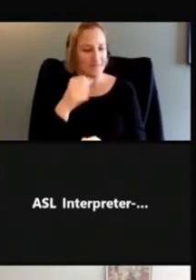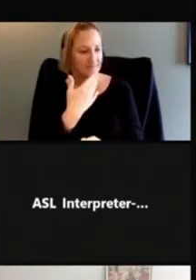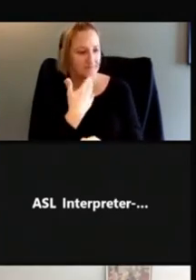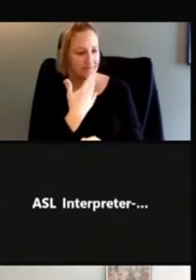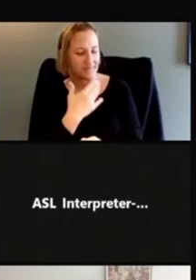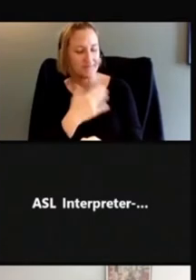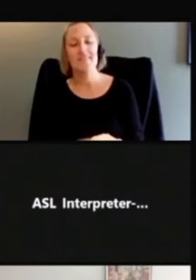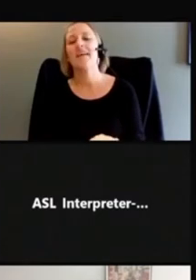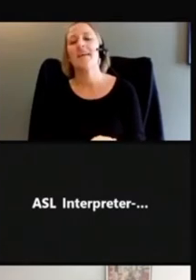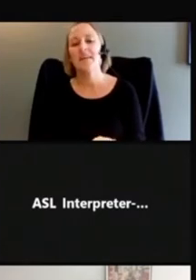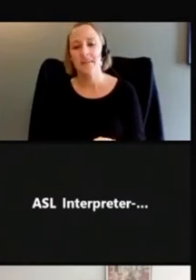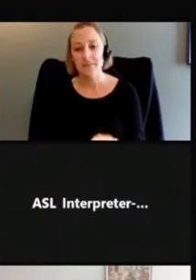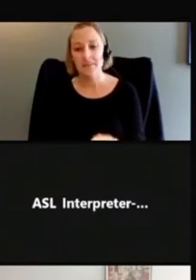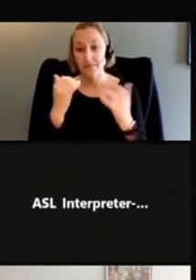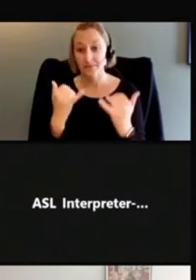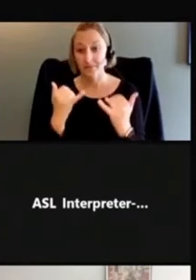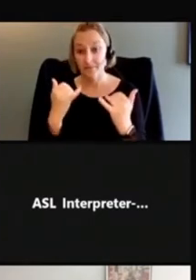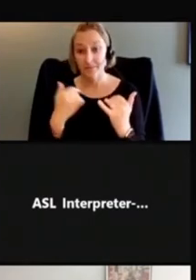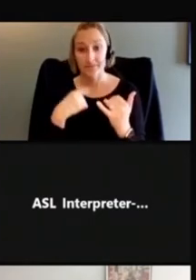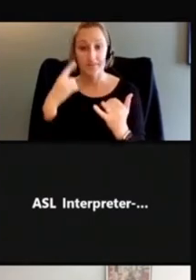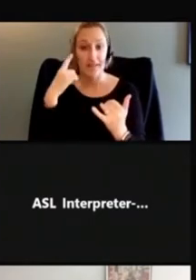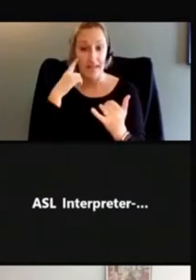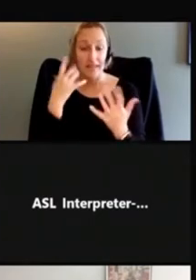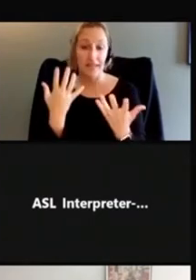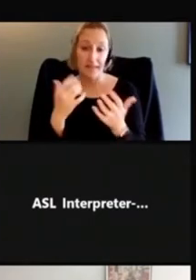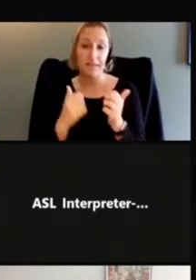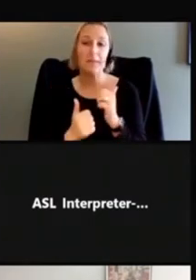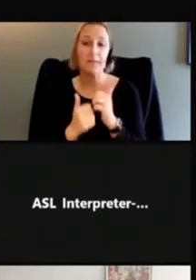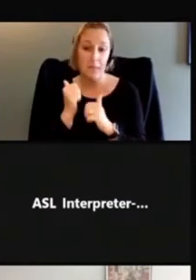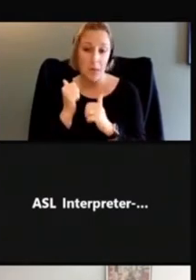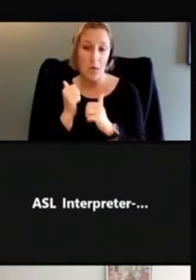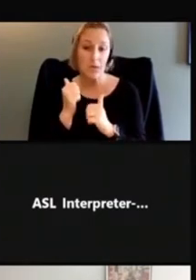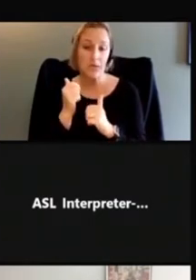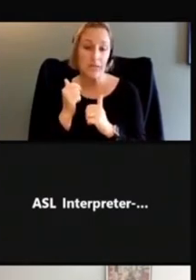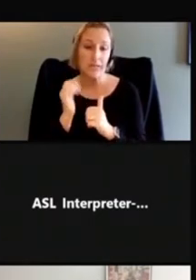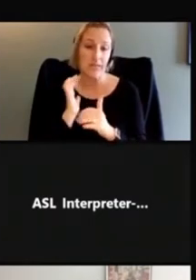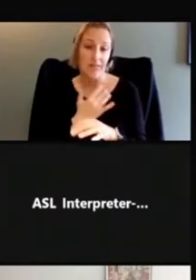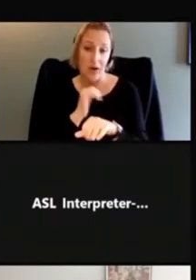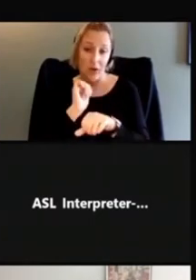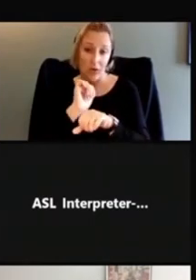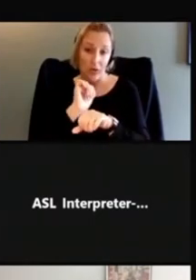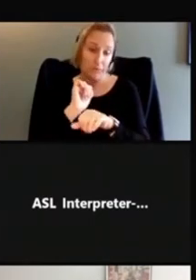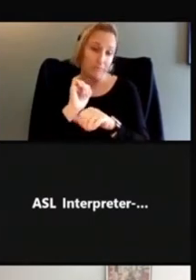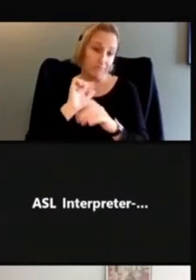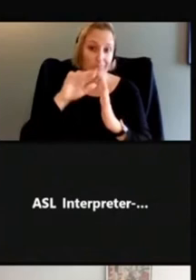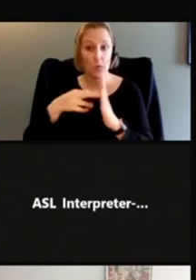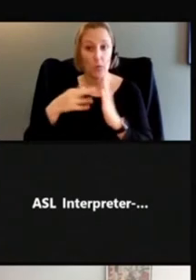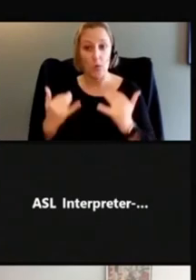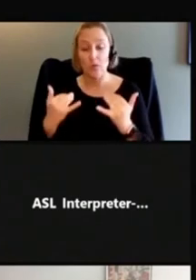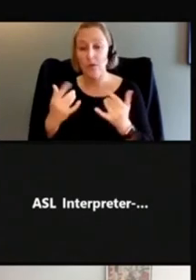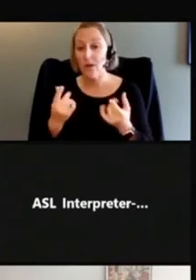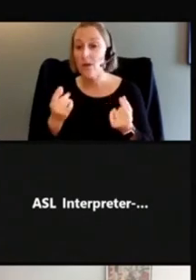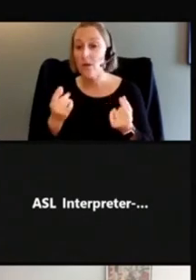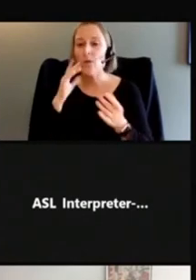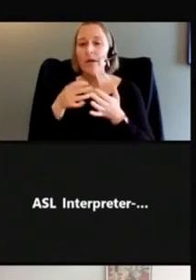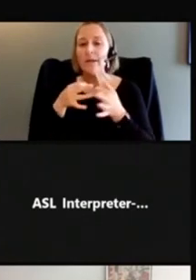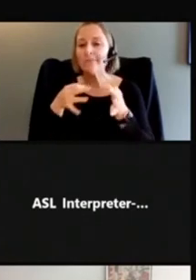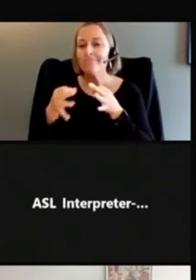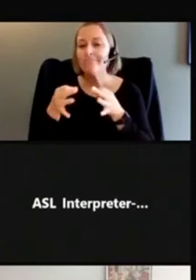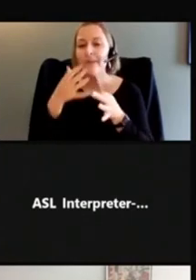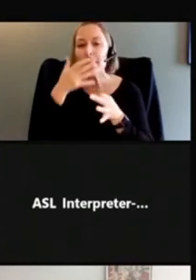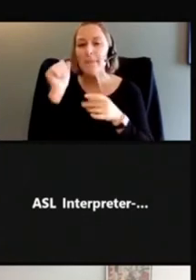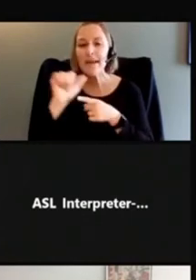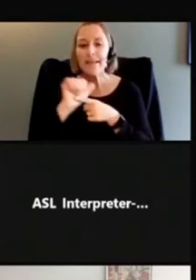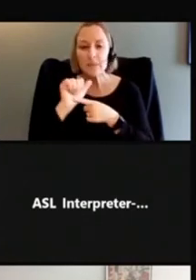So today, I think the majority of what we're going to be doing is talking to you about the pictogram best practices